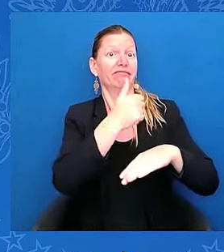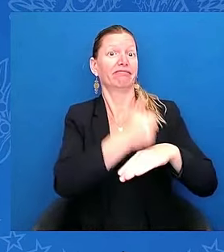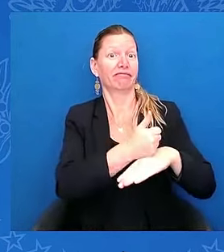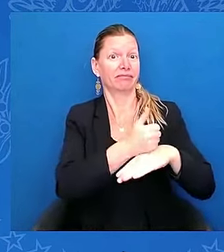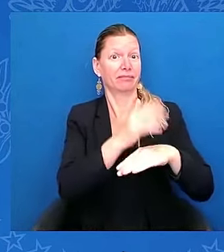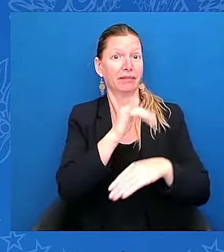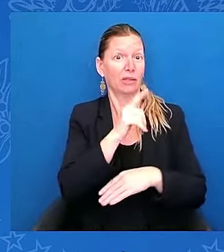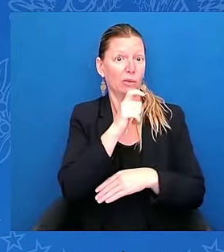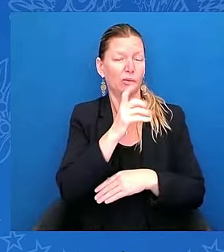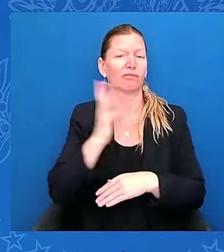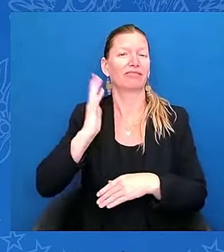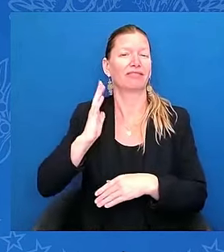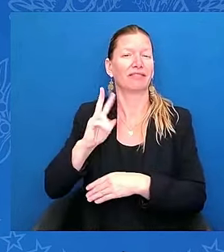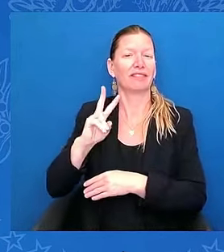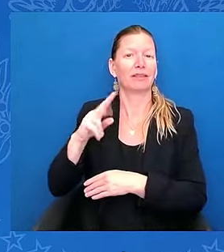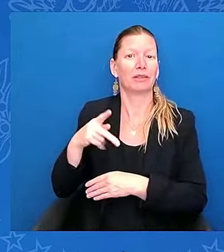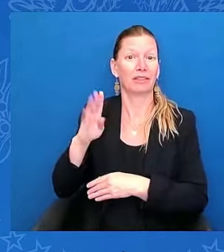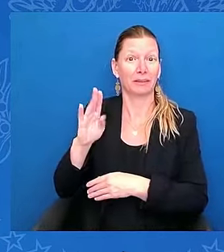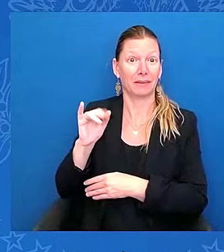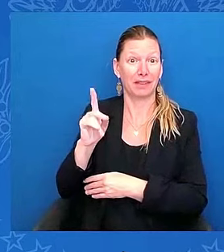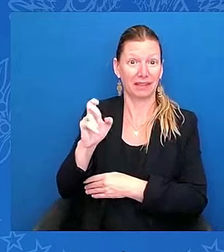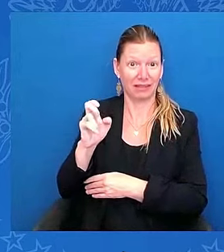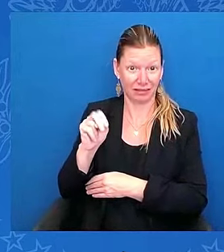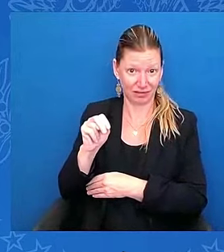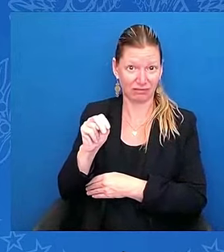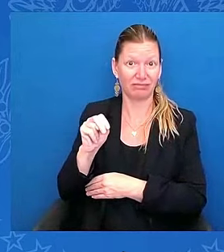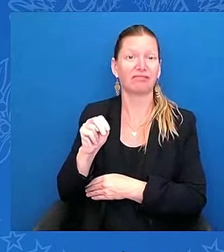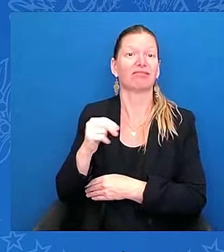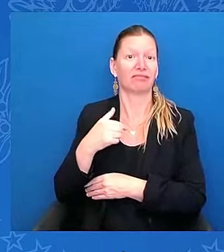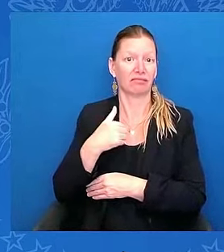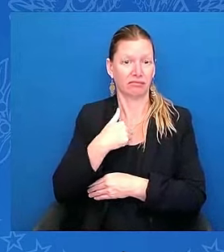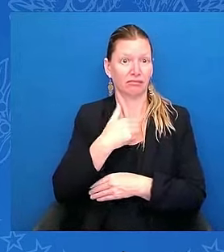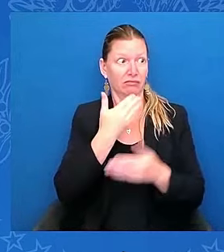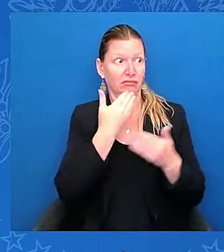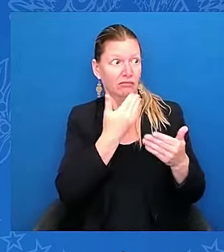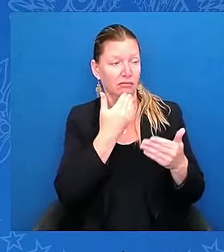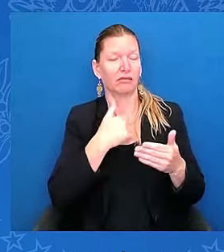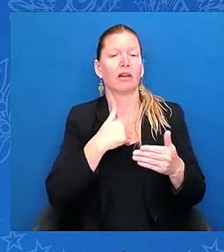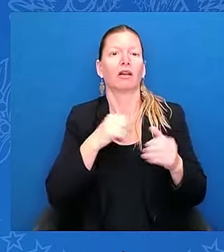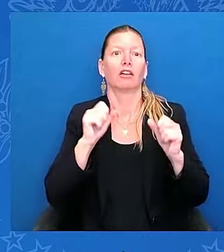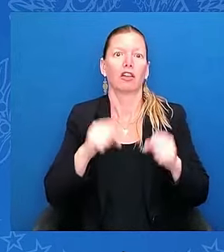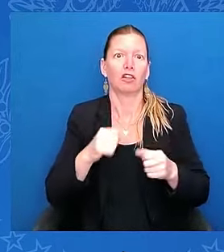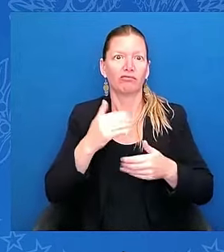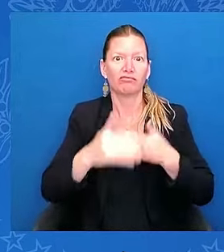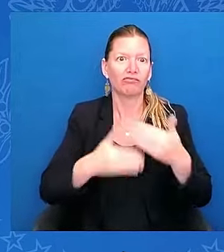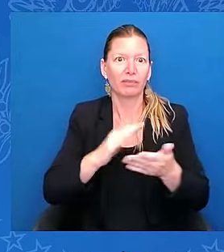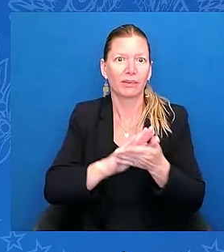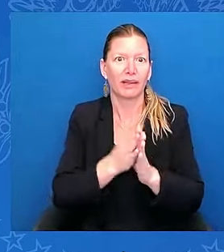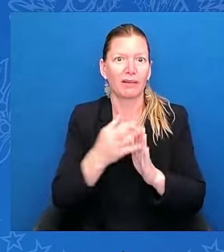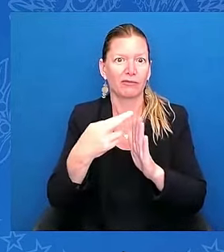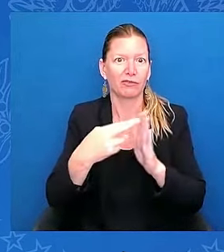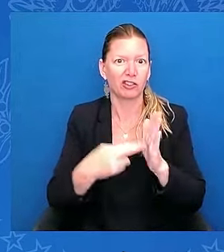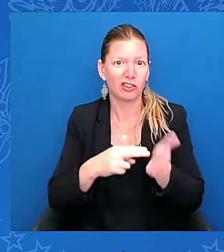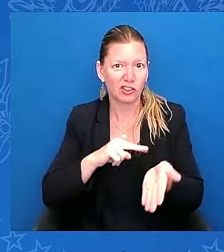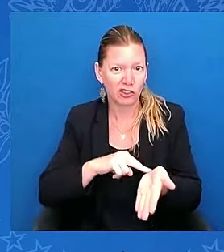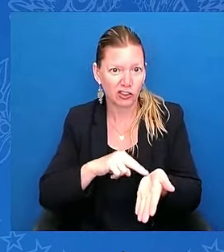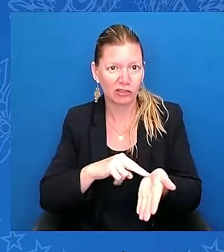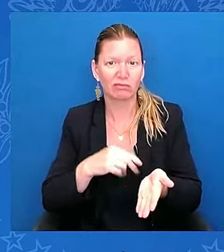registered nurse. I have a Bachelor of Science in Nursing from Lipscomb University in Nashville, Tennessee.